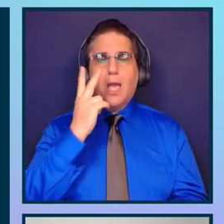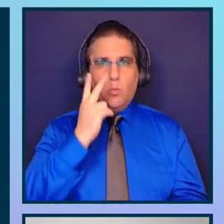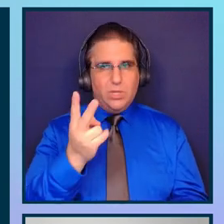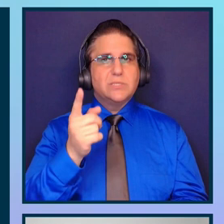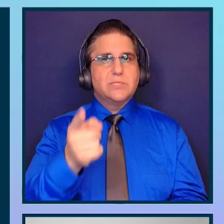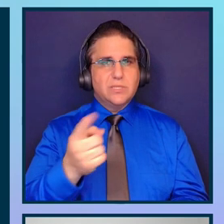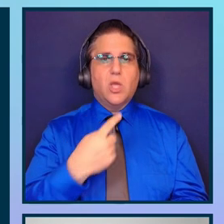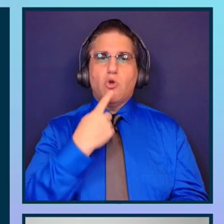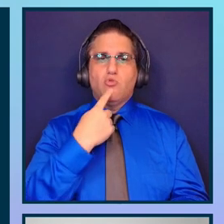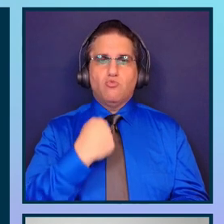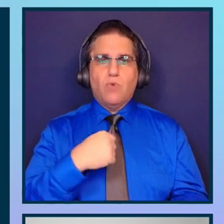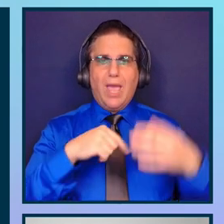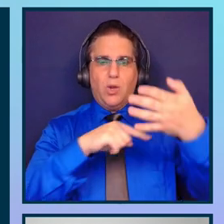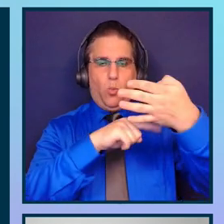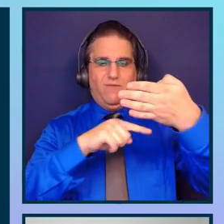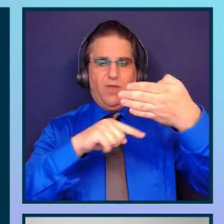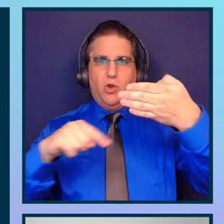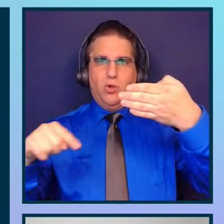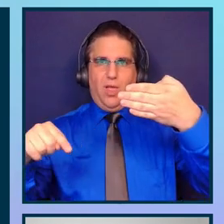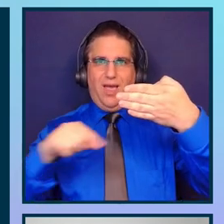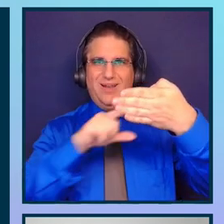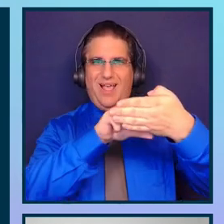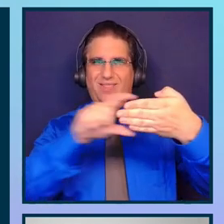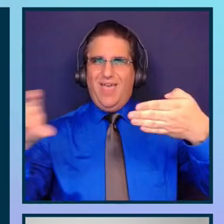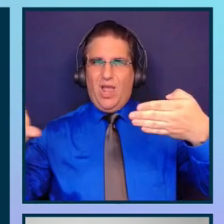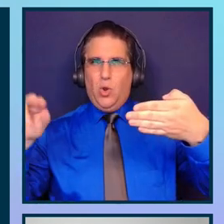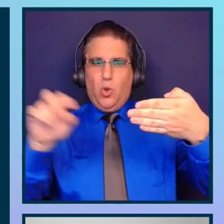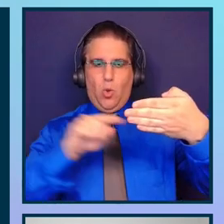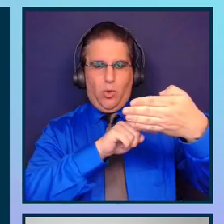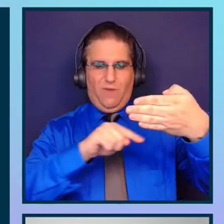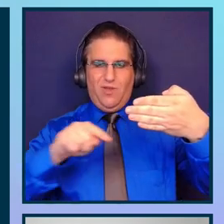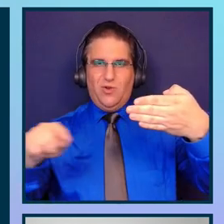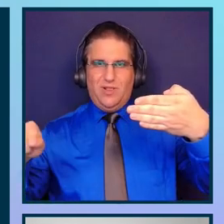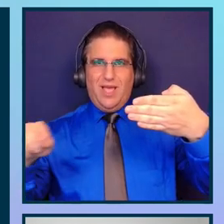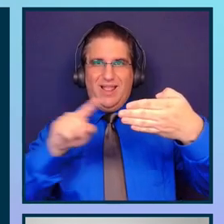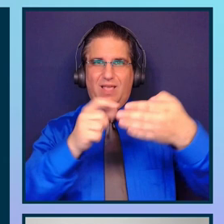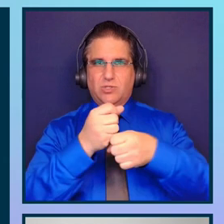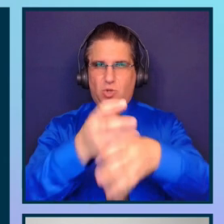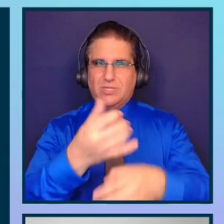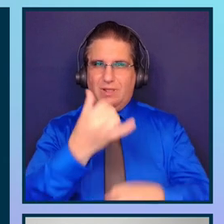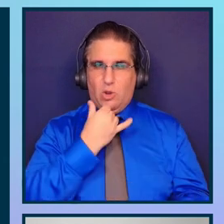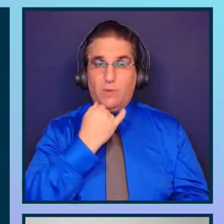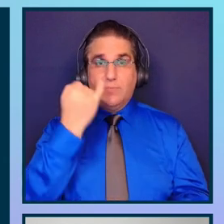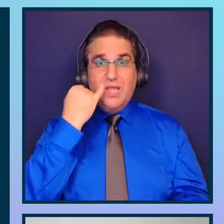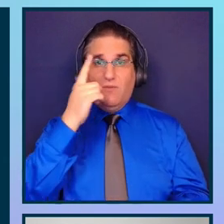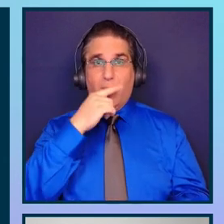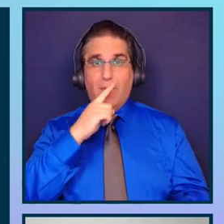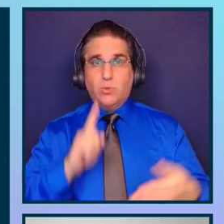red wavy underline under the line of code that is causing the error. And if I hover with the mouse,